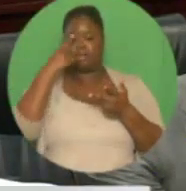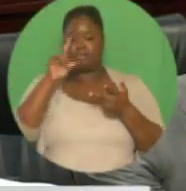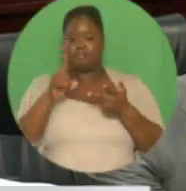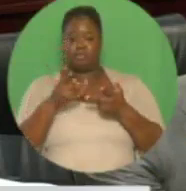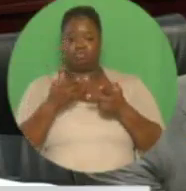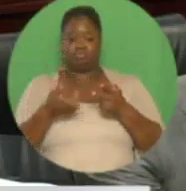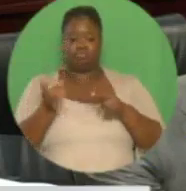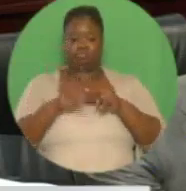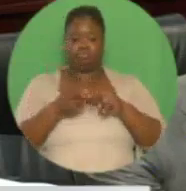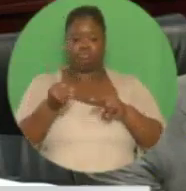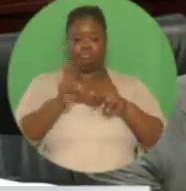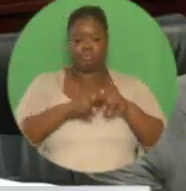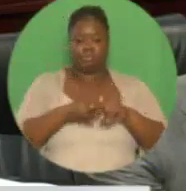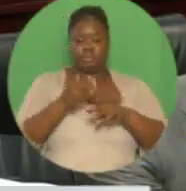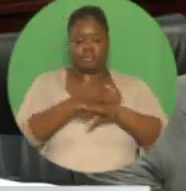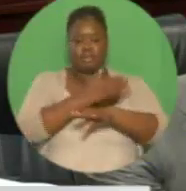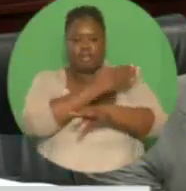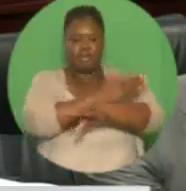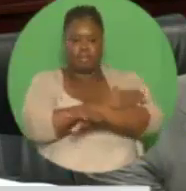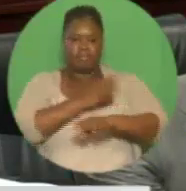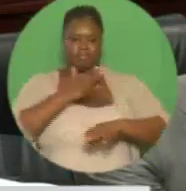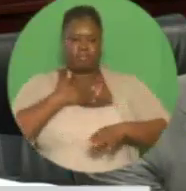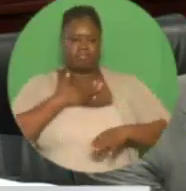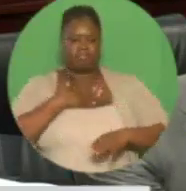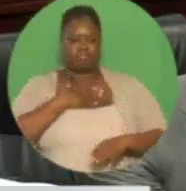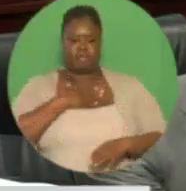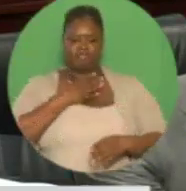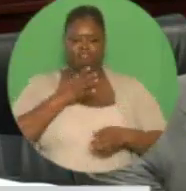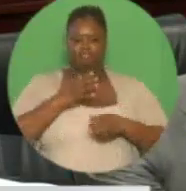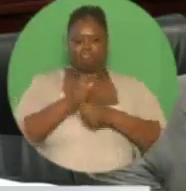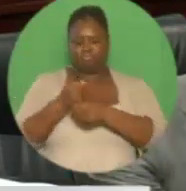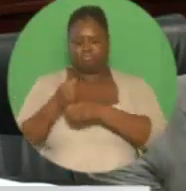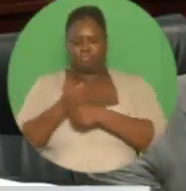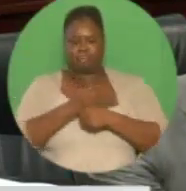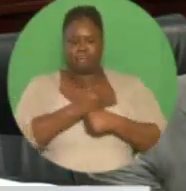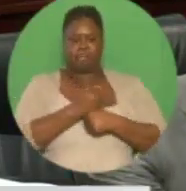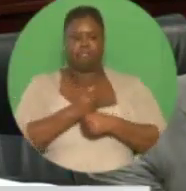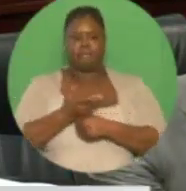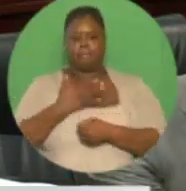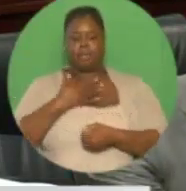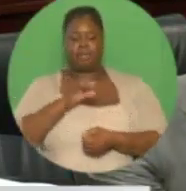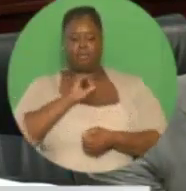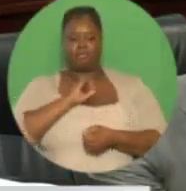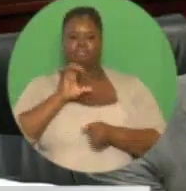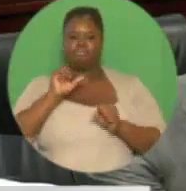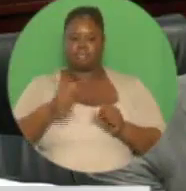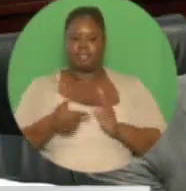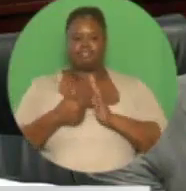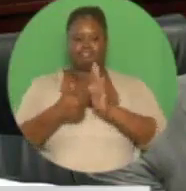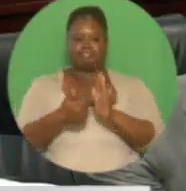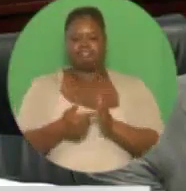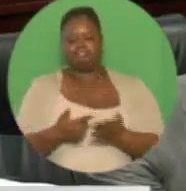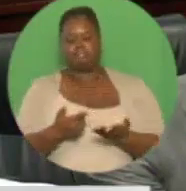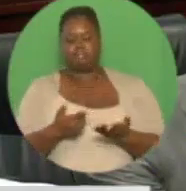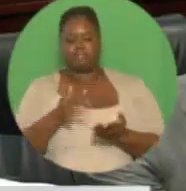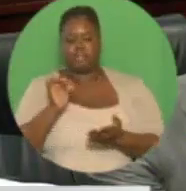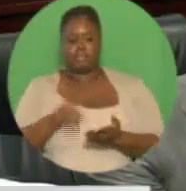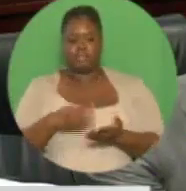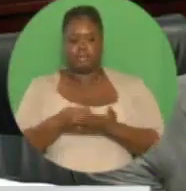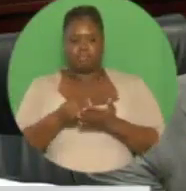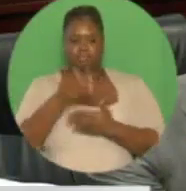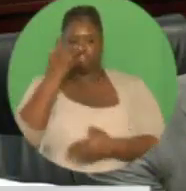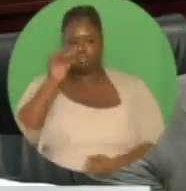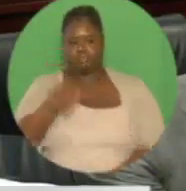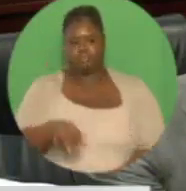-saving and labor-saving technology. An Agro-Incentive Assessment Committee will review proposals and select the agricultural producers.